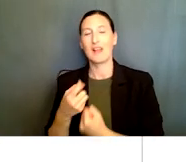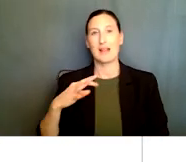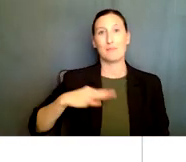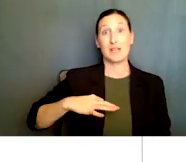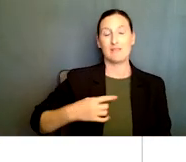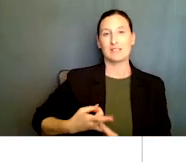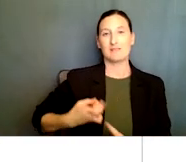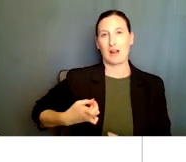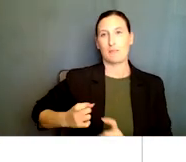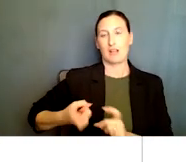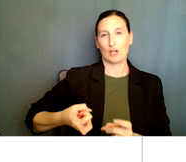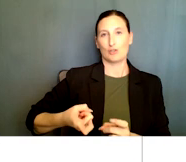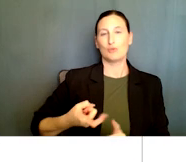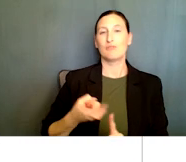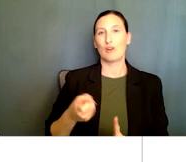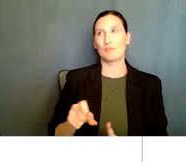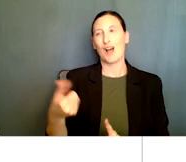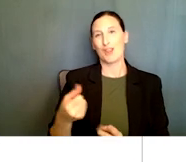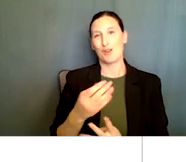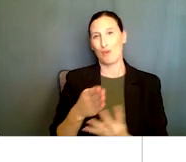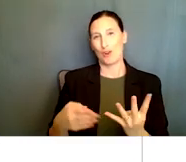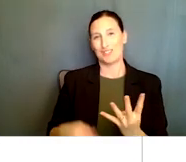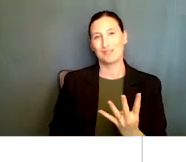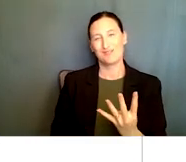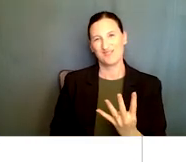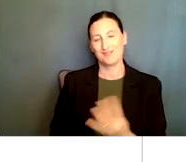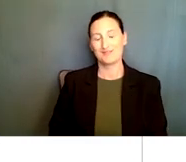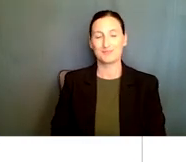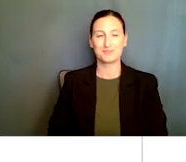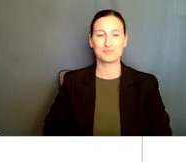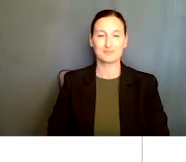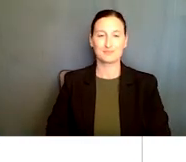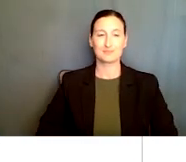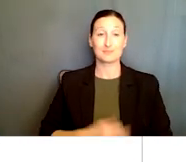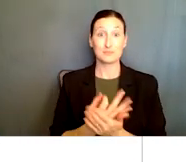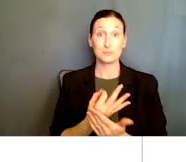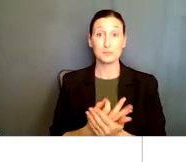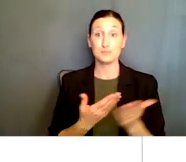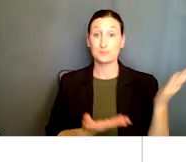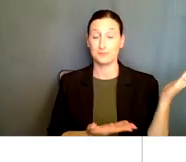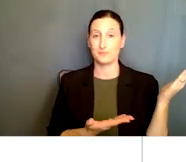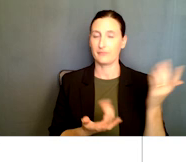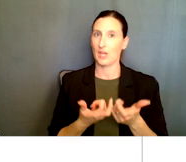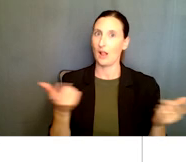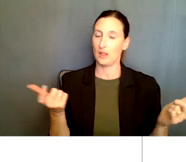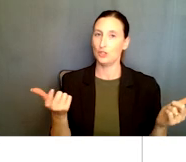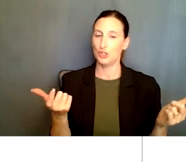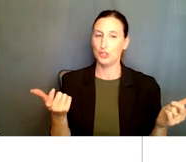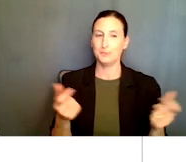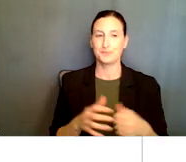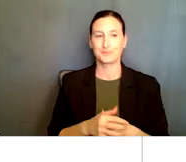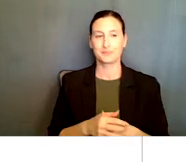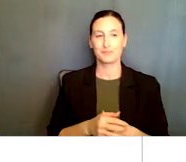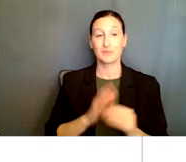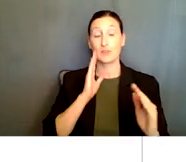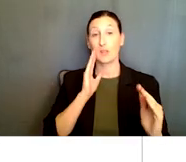the contribution of the other parts. The funding here is larger. The anticipated funding amount